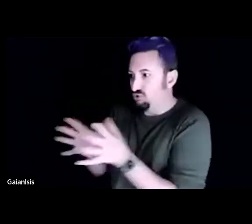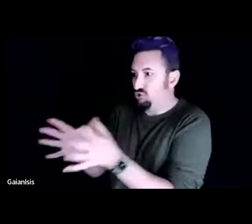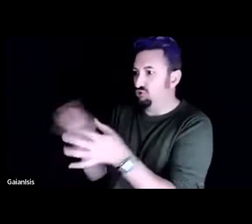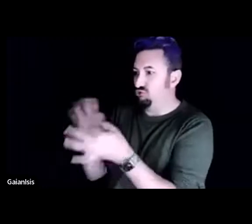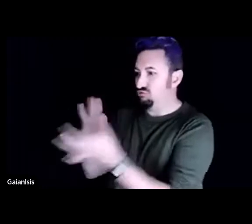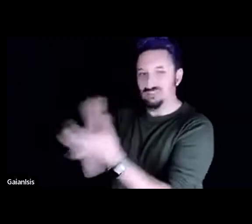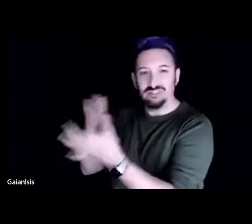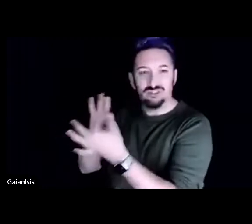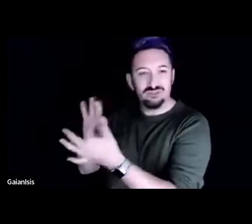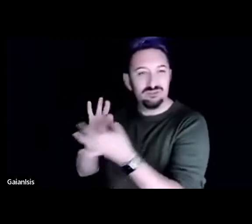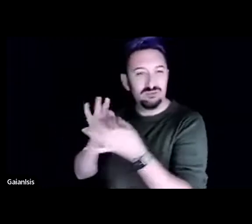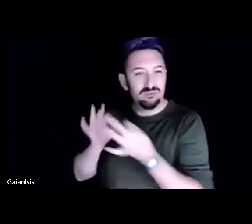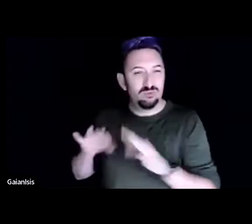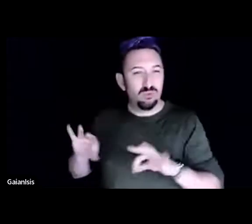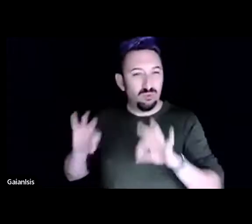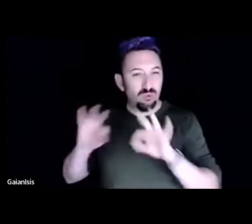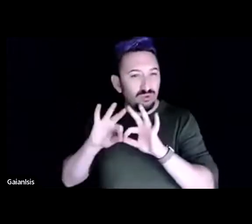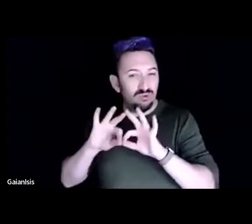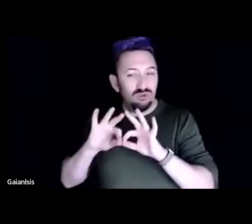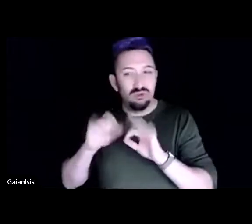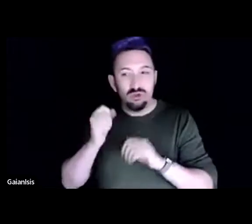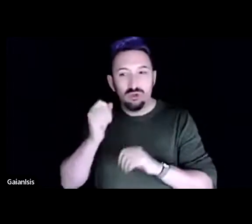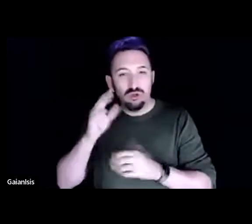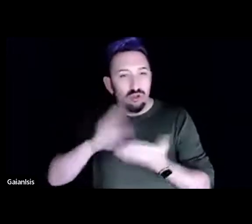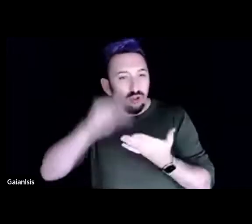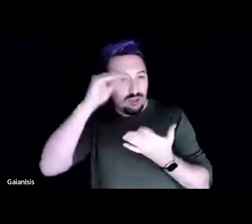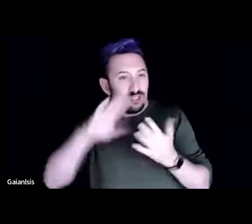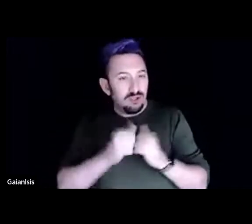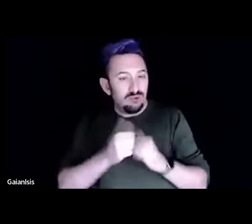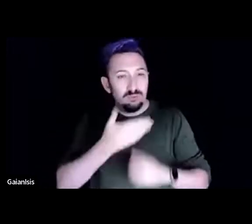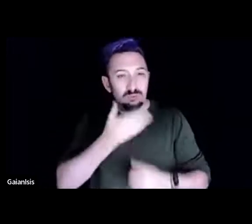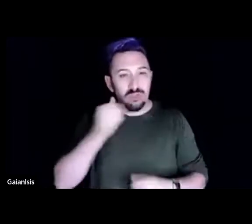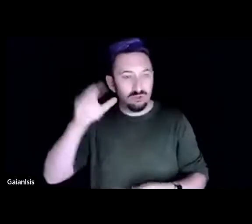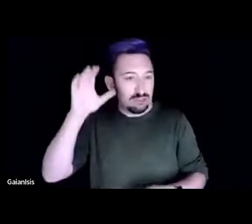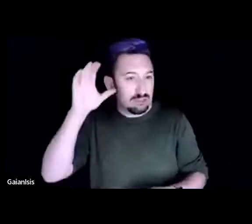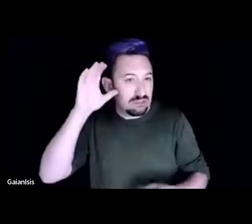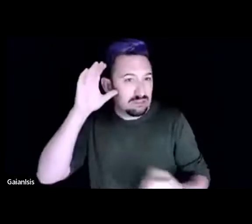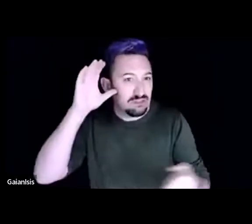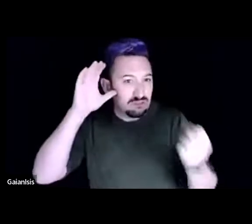and understand each other is important.